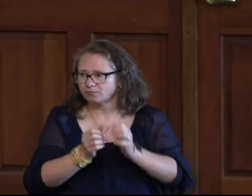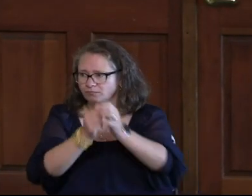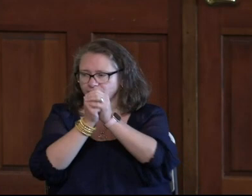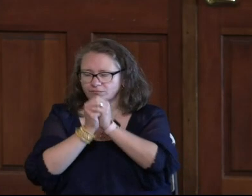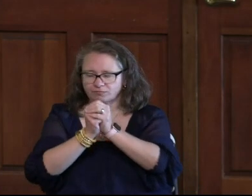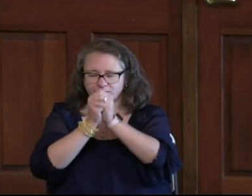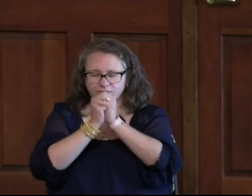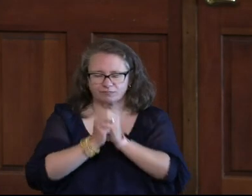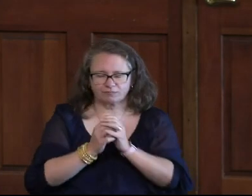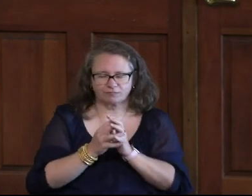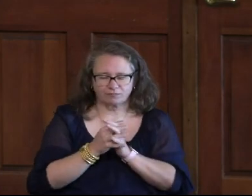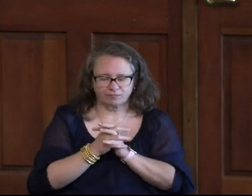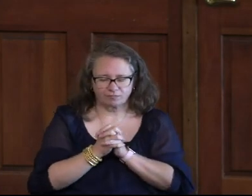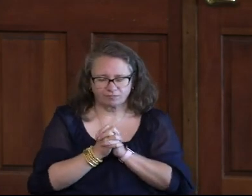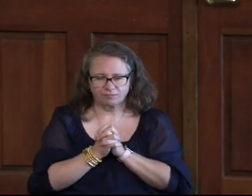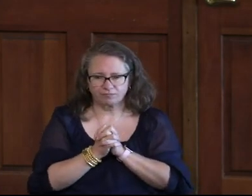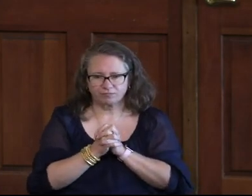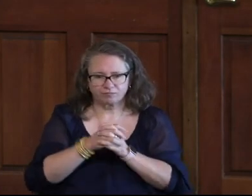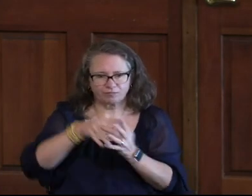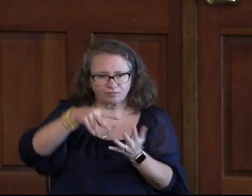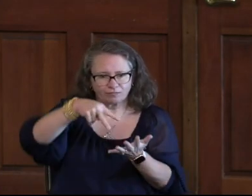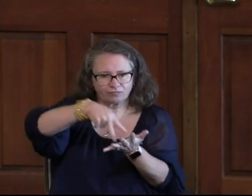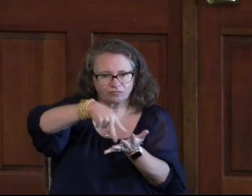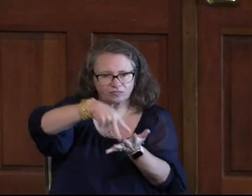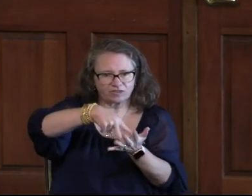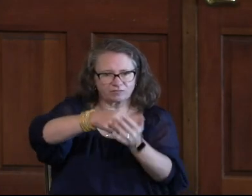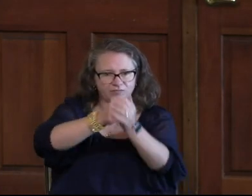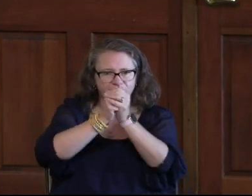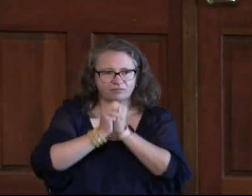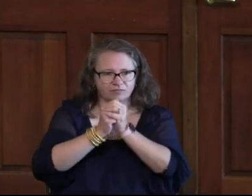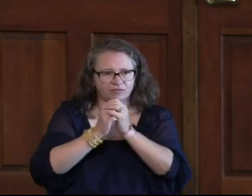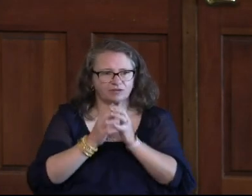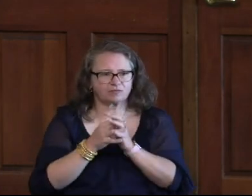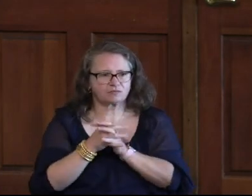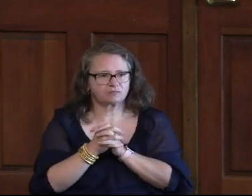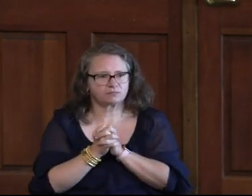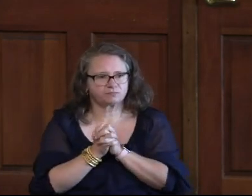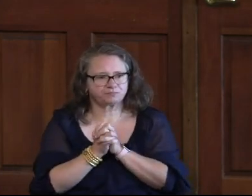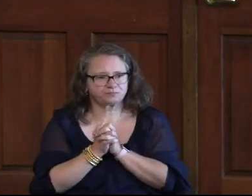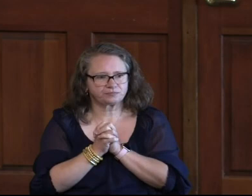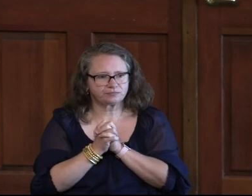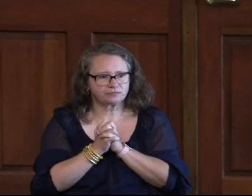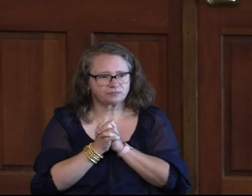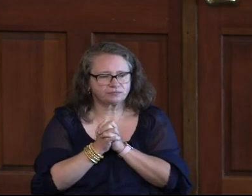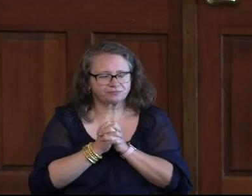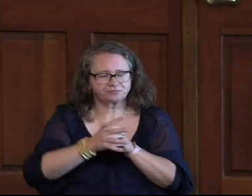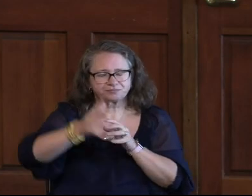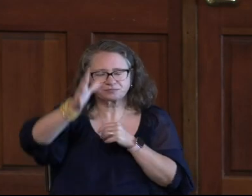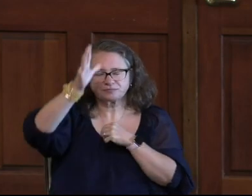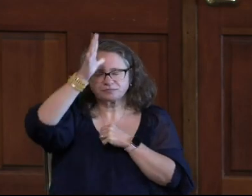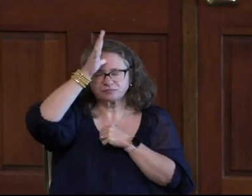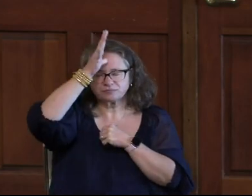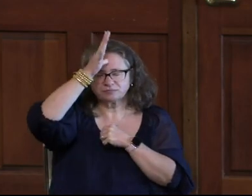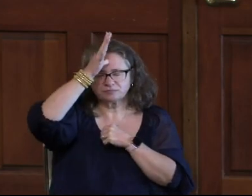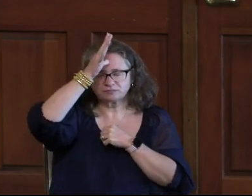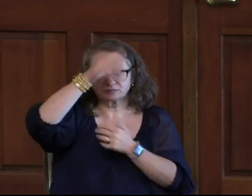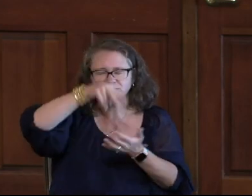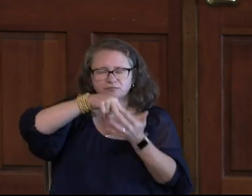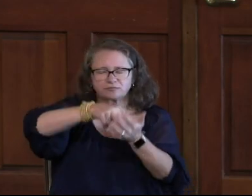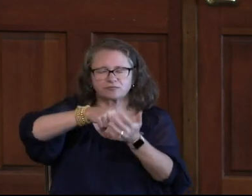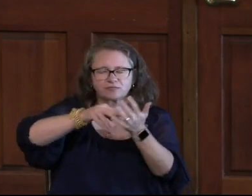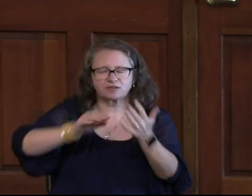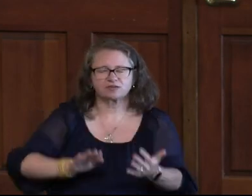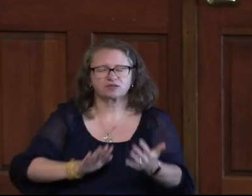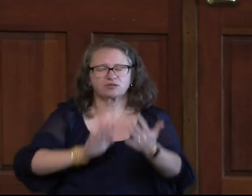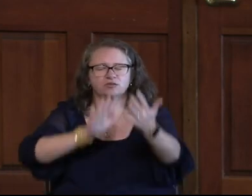before we sing. Actually, would you all stand with me as we pray? Stand up with us. Heavenly Father, as we stand in